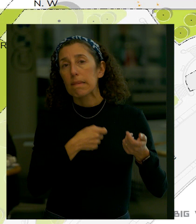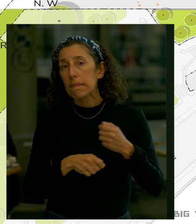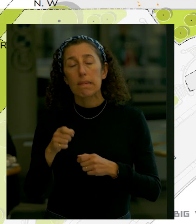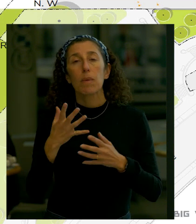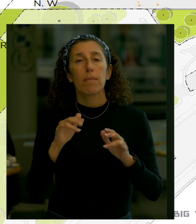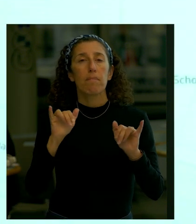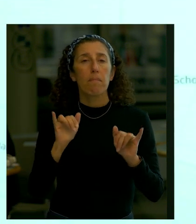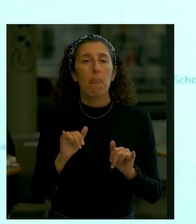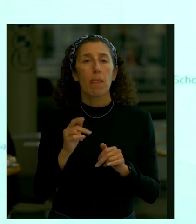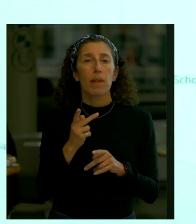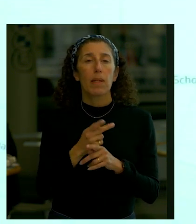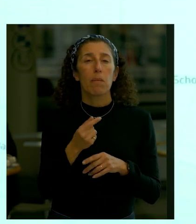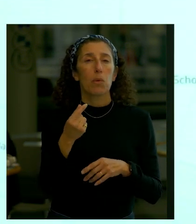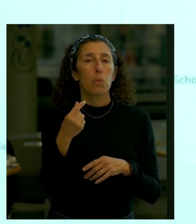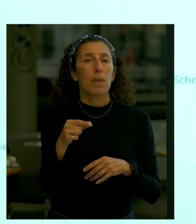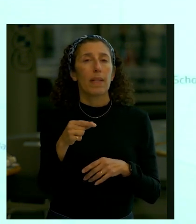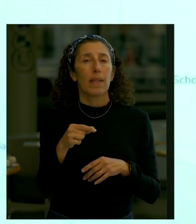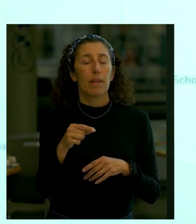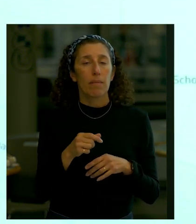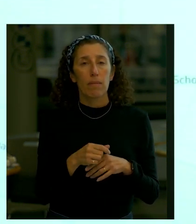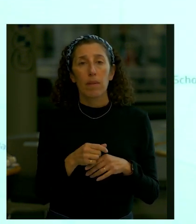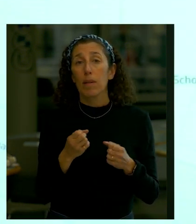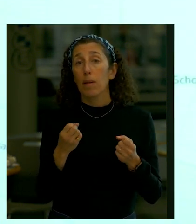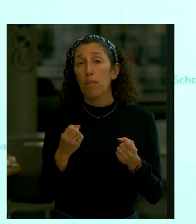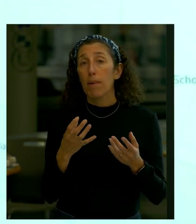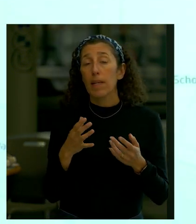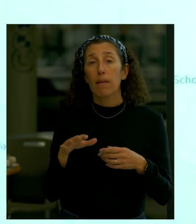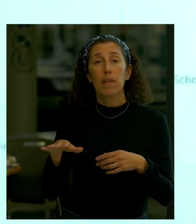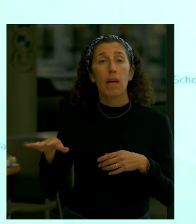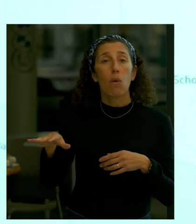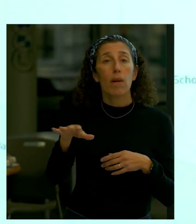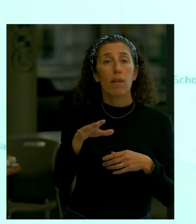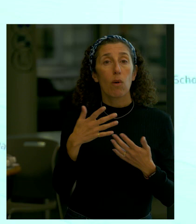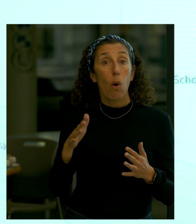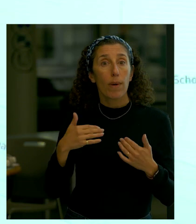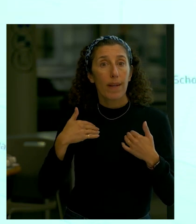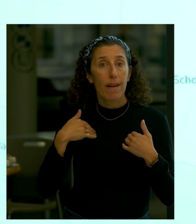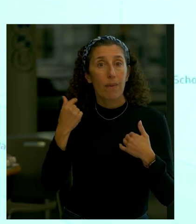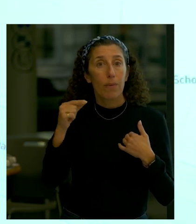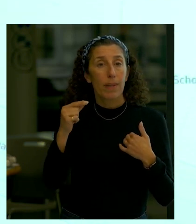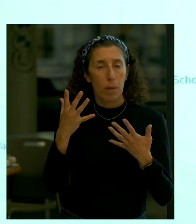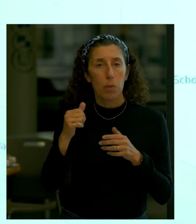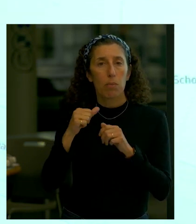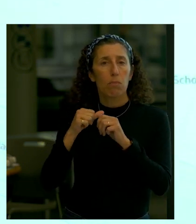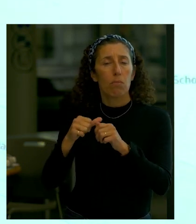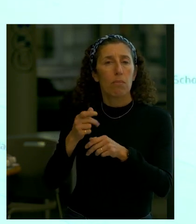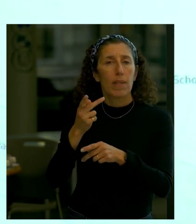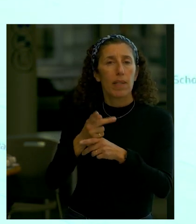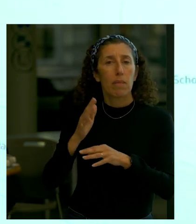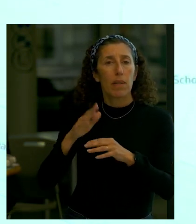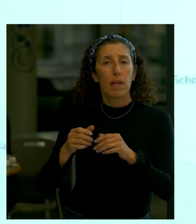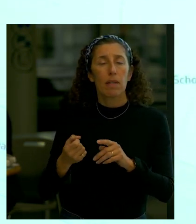to improve on that and a lot of project areas on the authorities property have wonderful green spaces and we want to do our best to avoid changing them